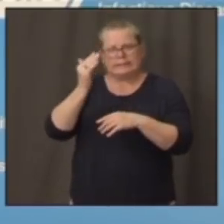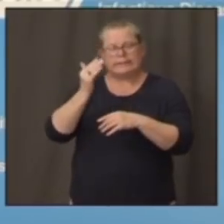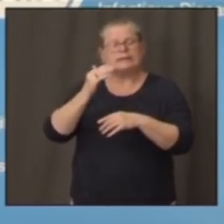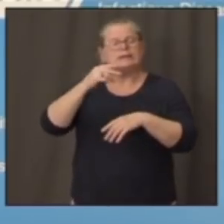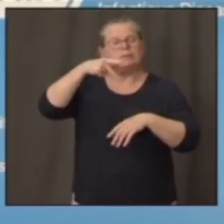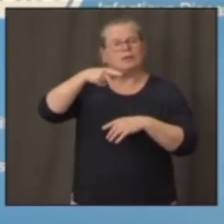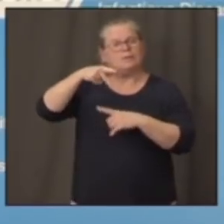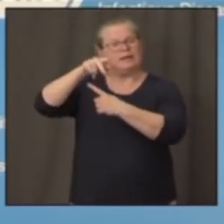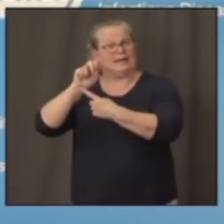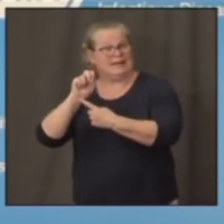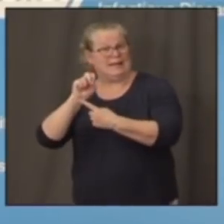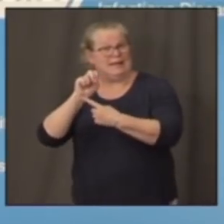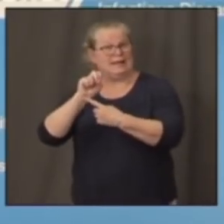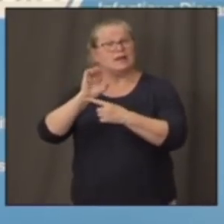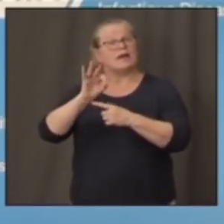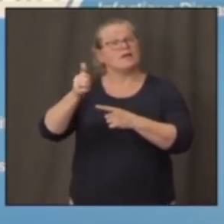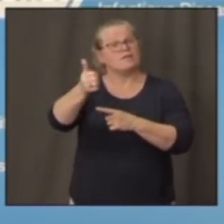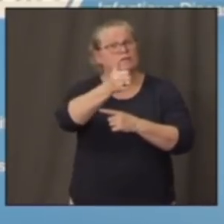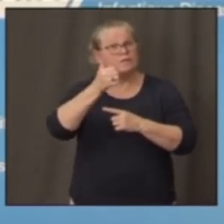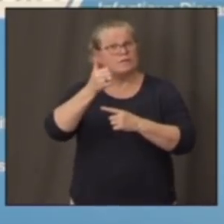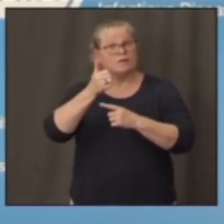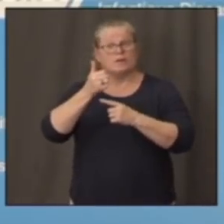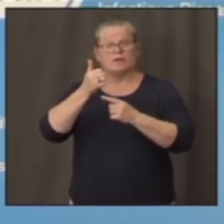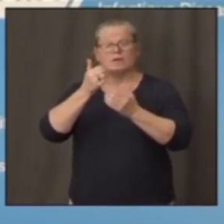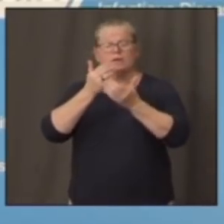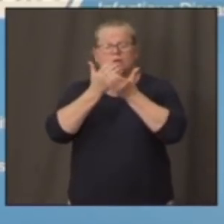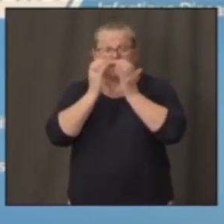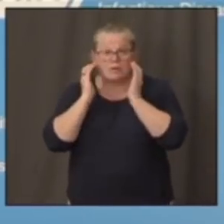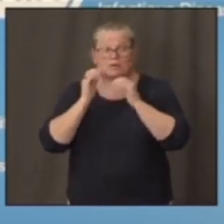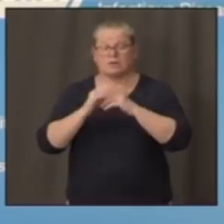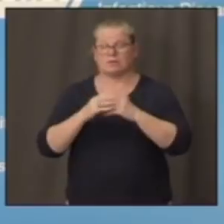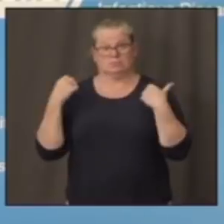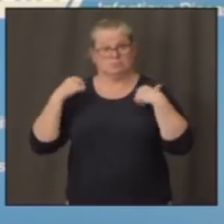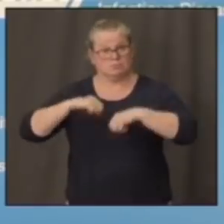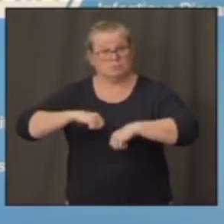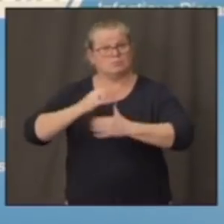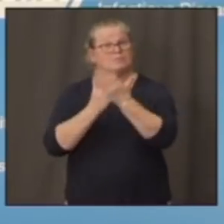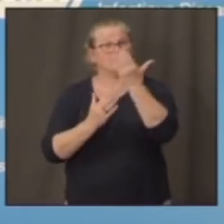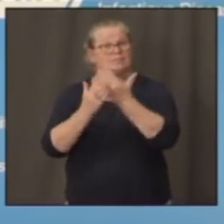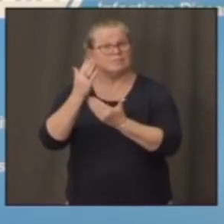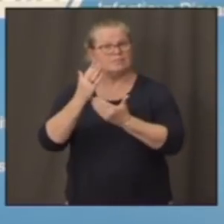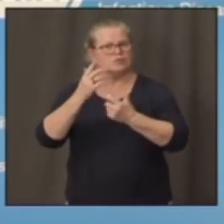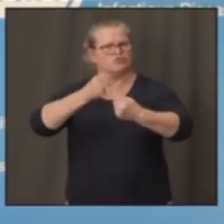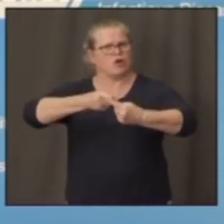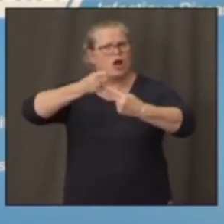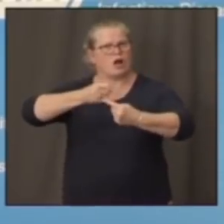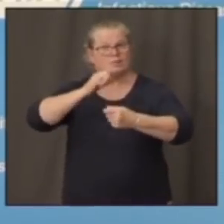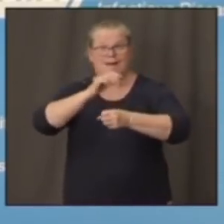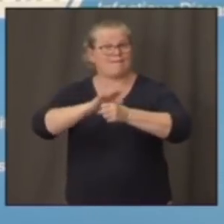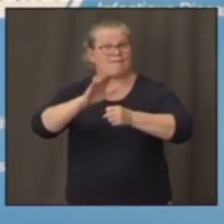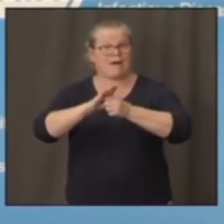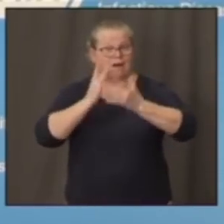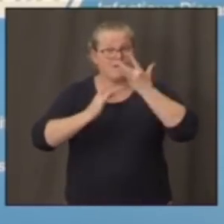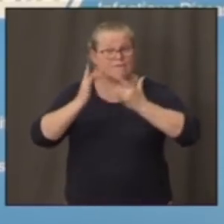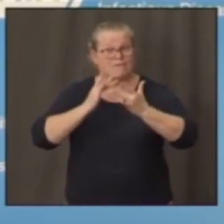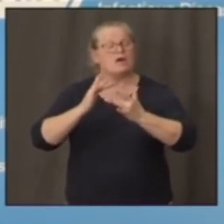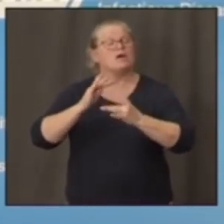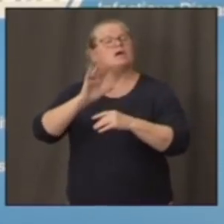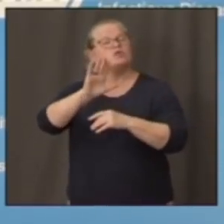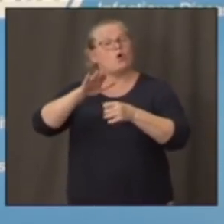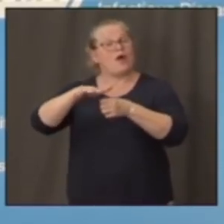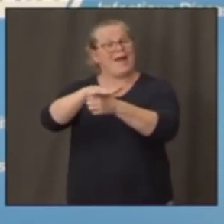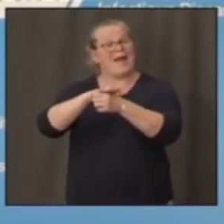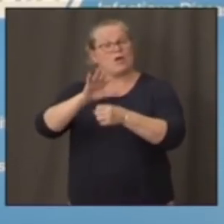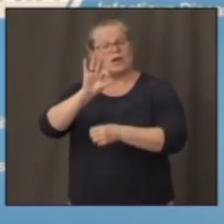I would urge you to contact the FEMA rep in your area and make that known because they can get